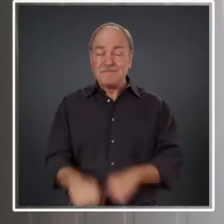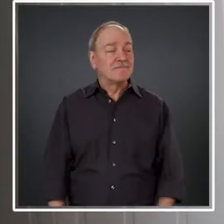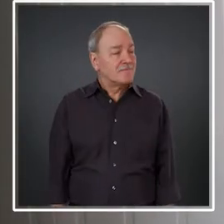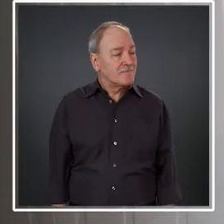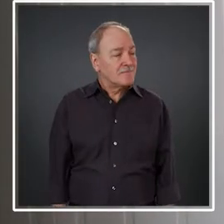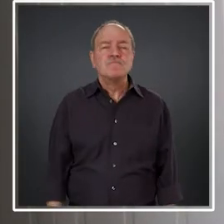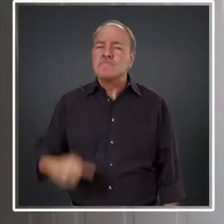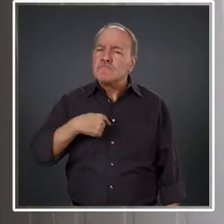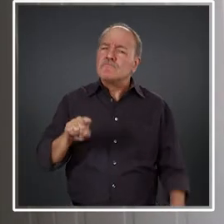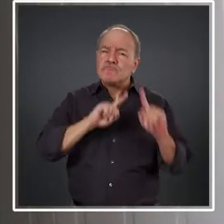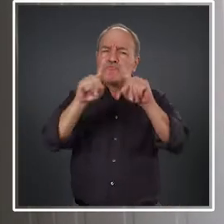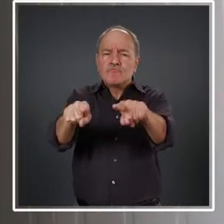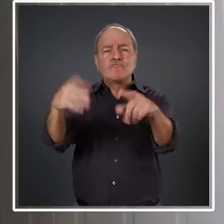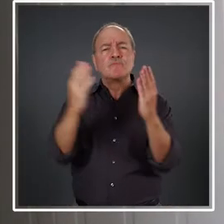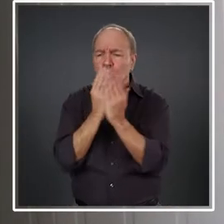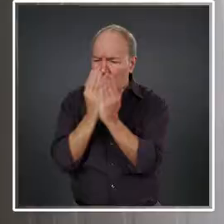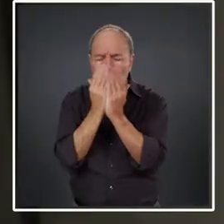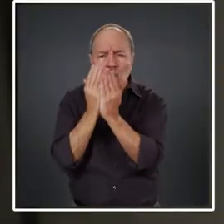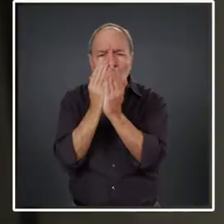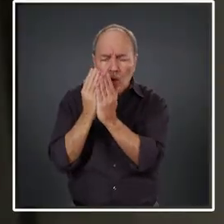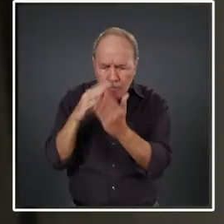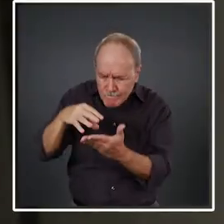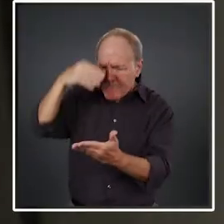I go to school and I study.